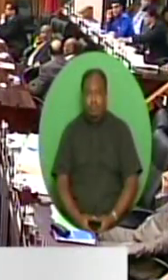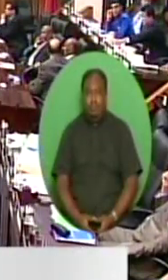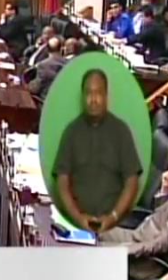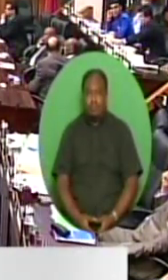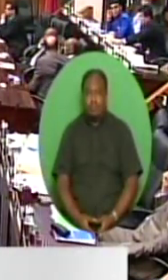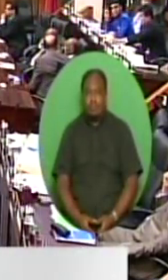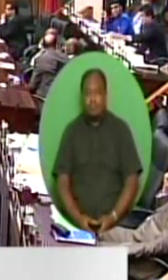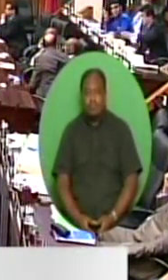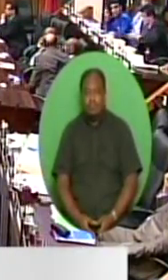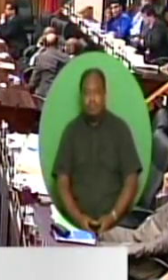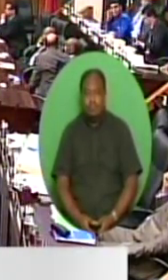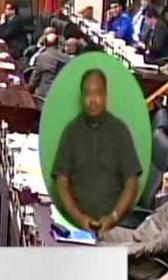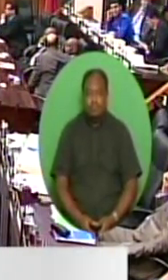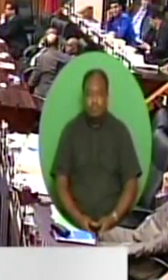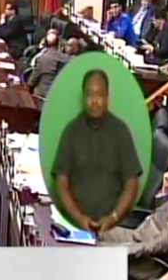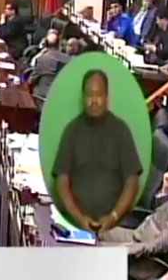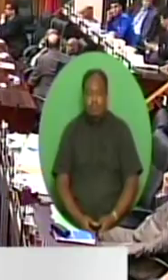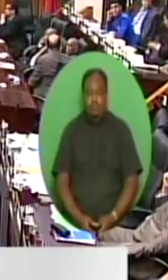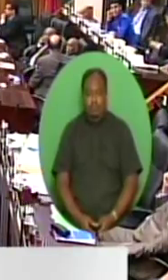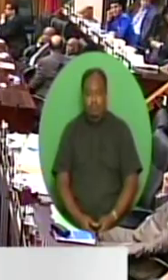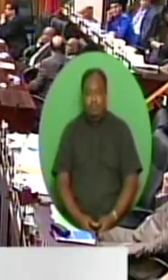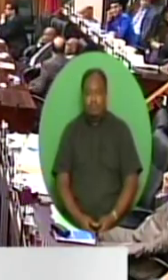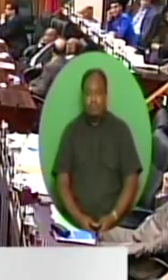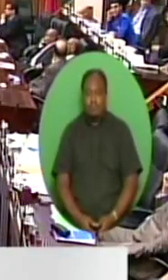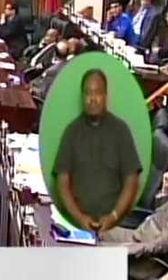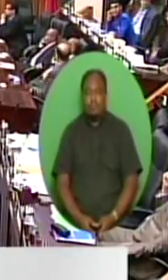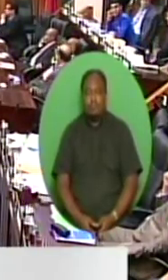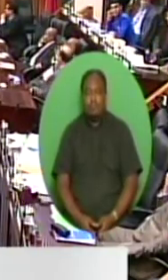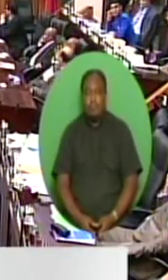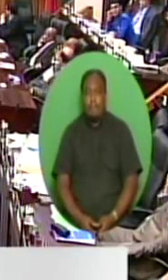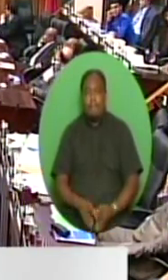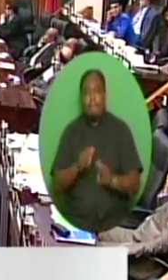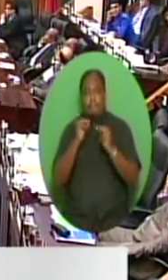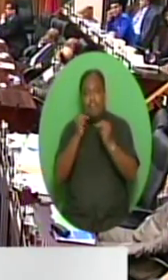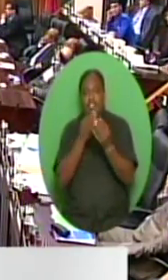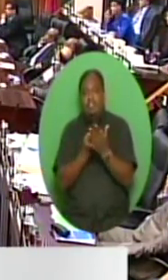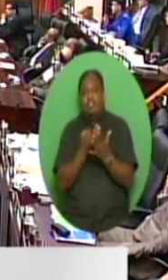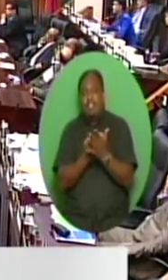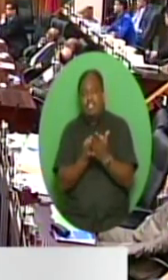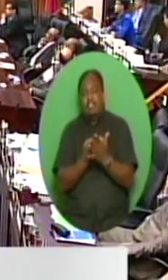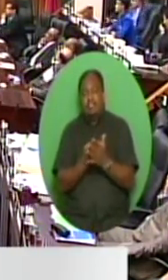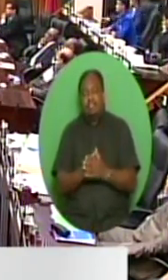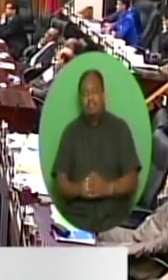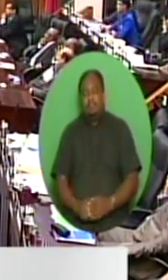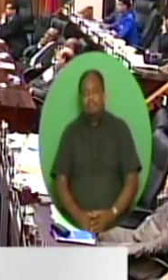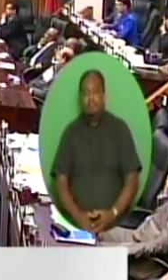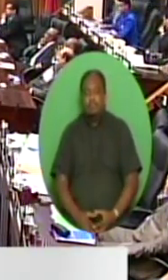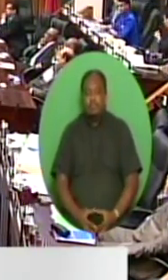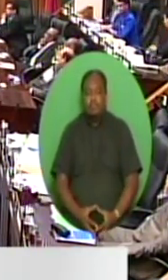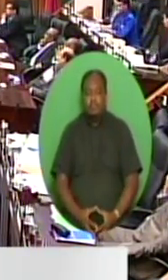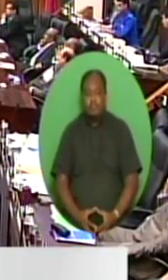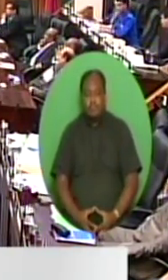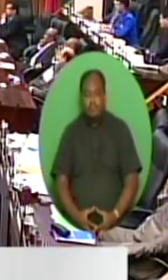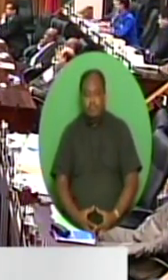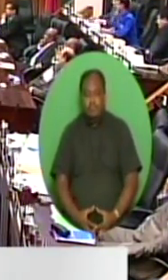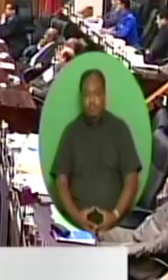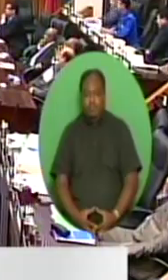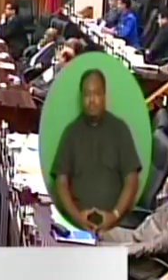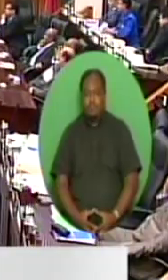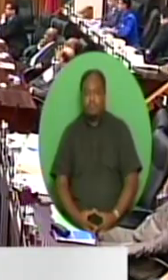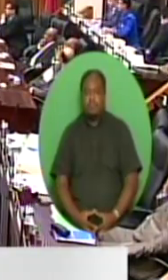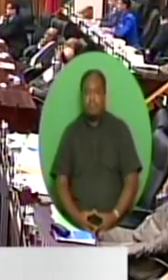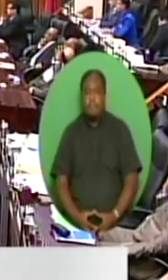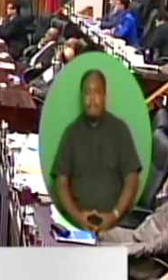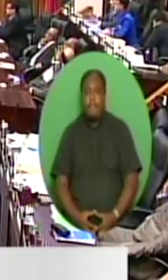This information came as he chastised the opposition bench for not making suggestions on how to take the country forward as they shared their